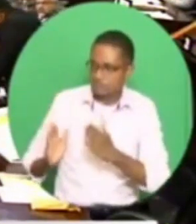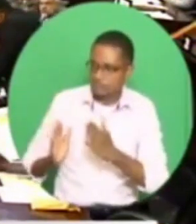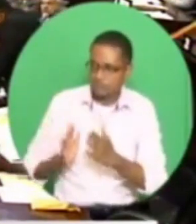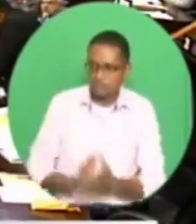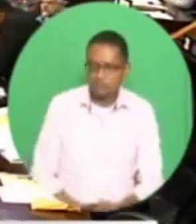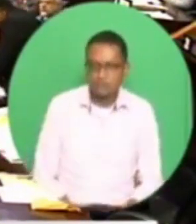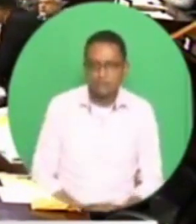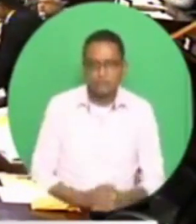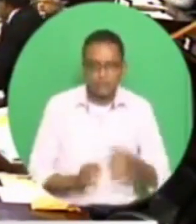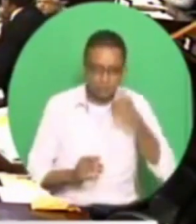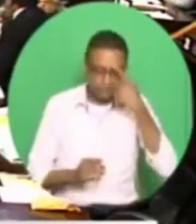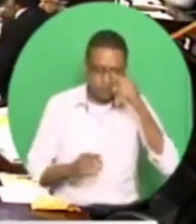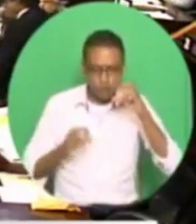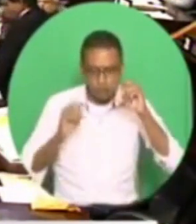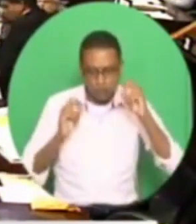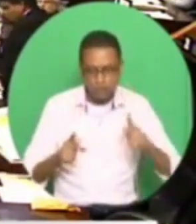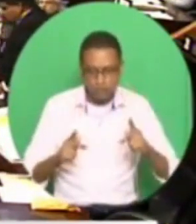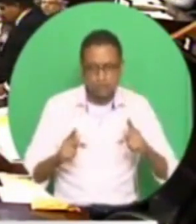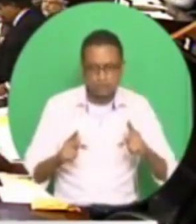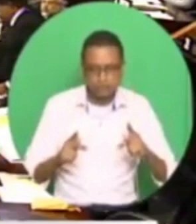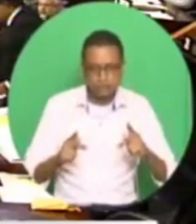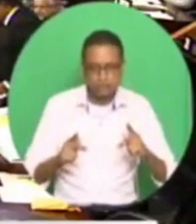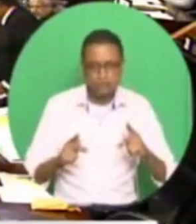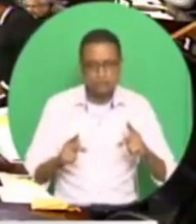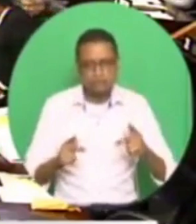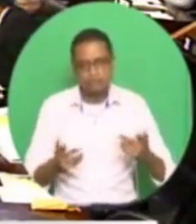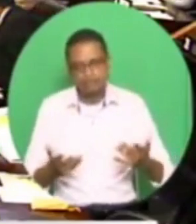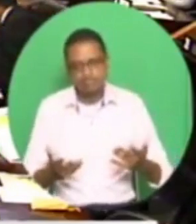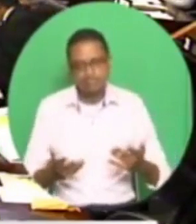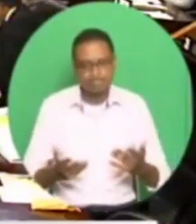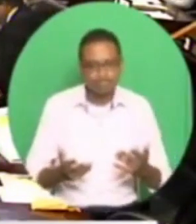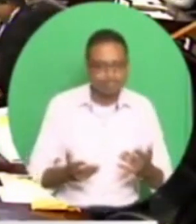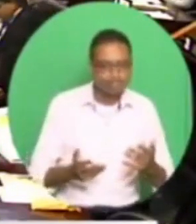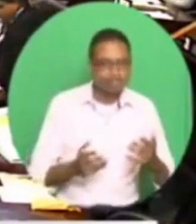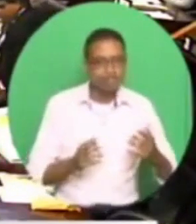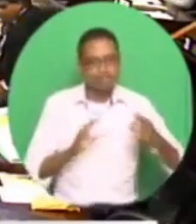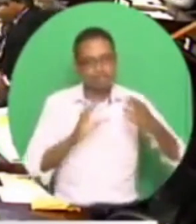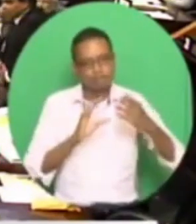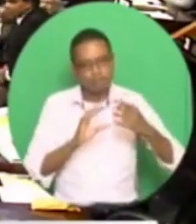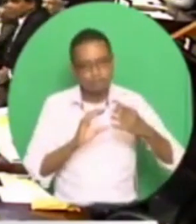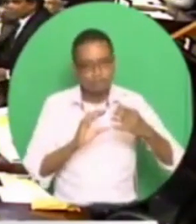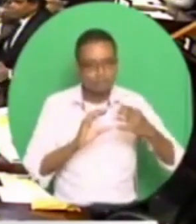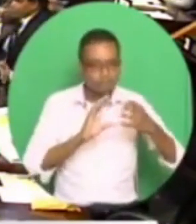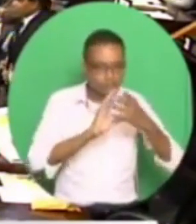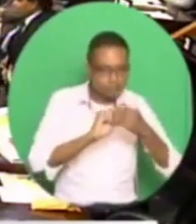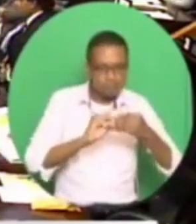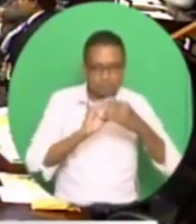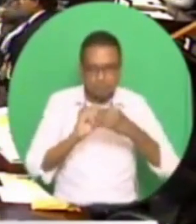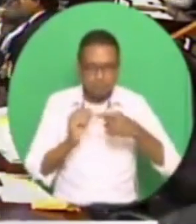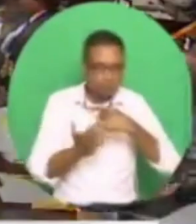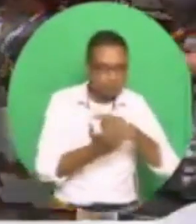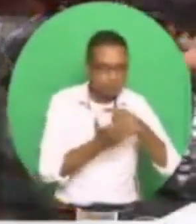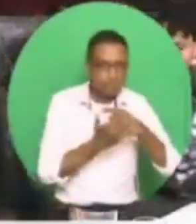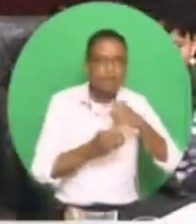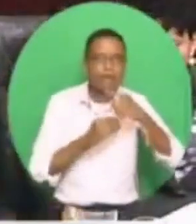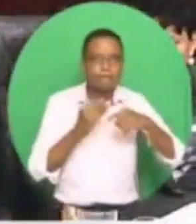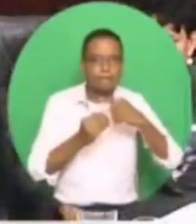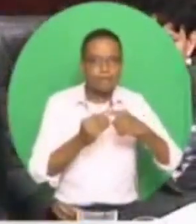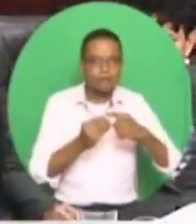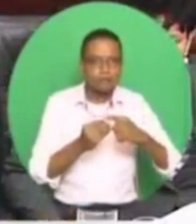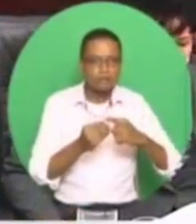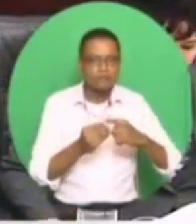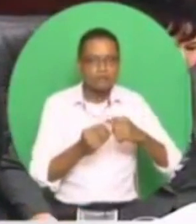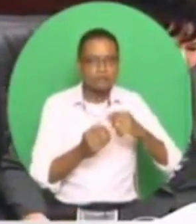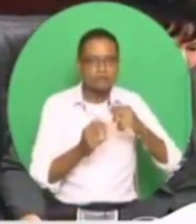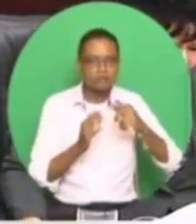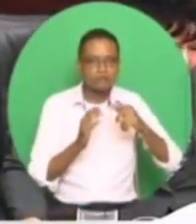a modest contribution to the debate on the Appropriation Bill 2019